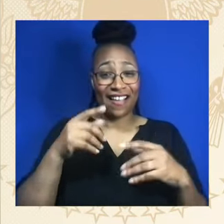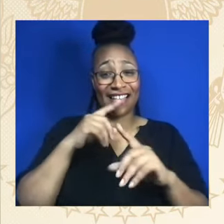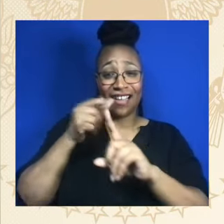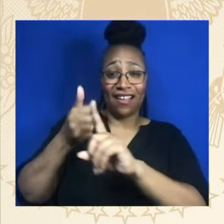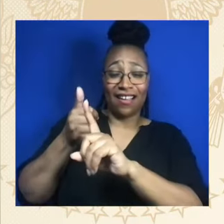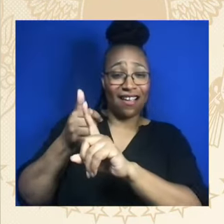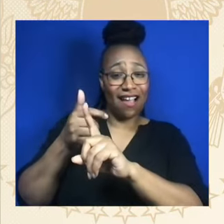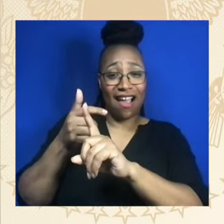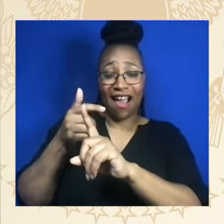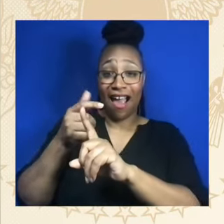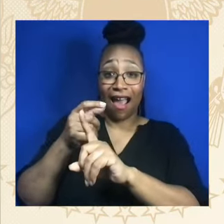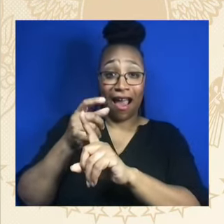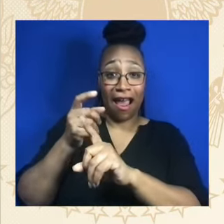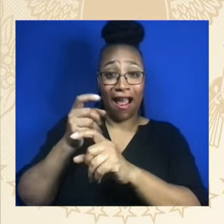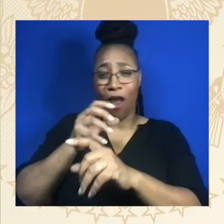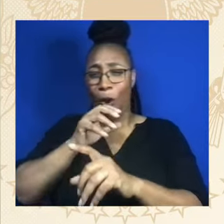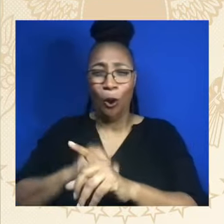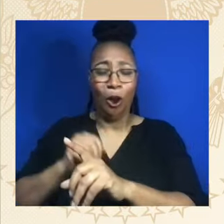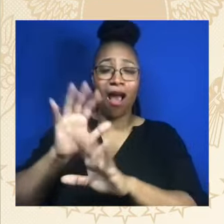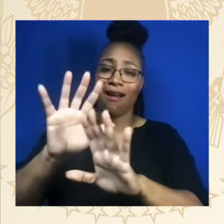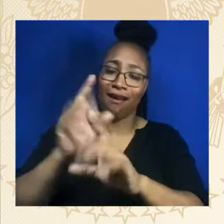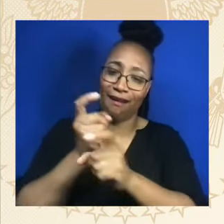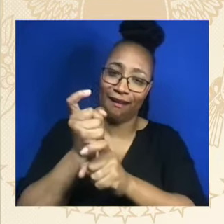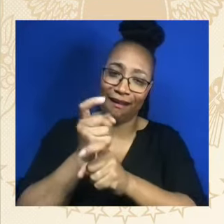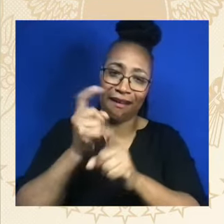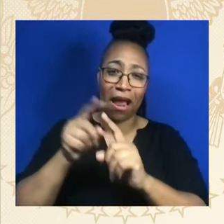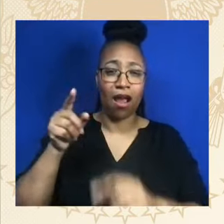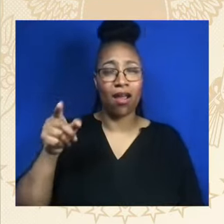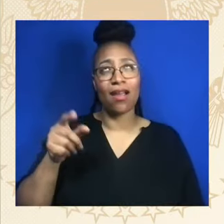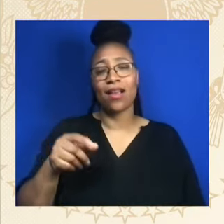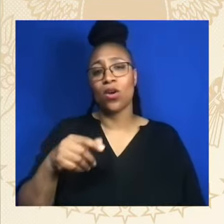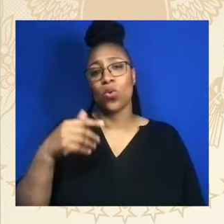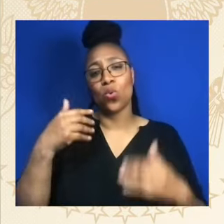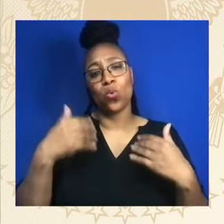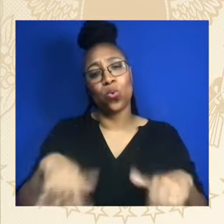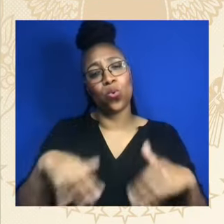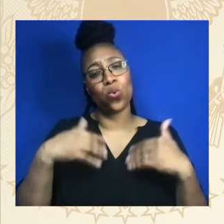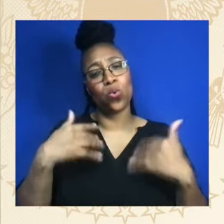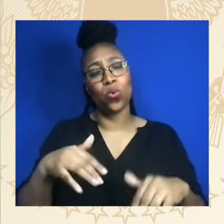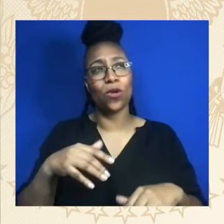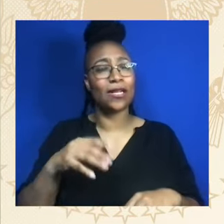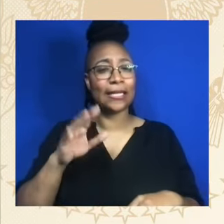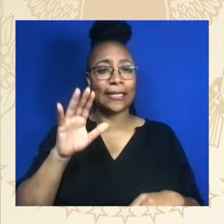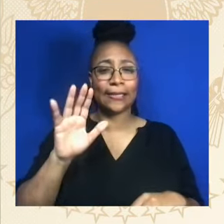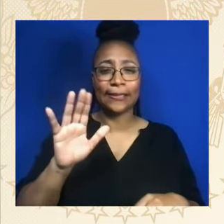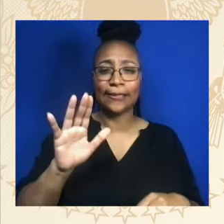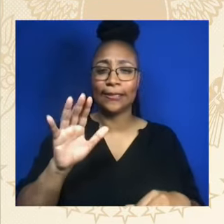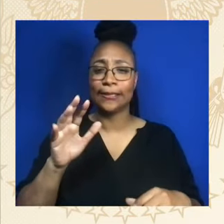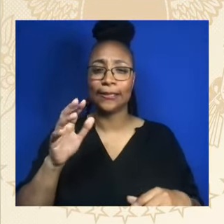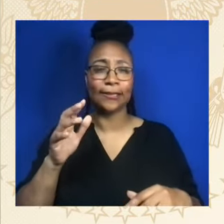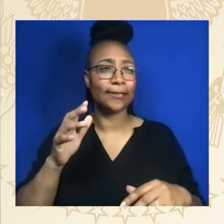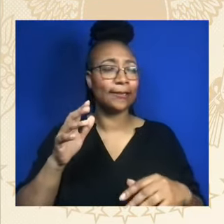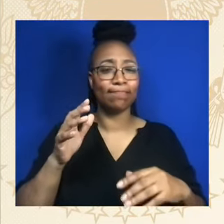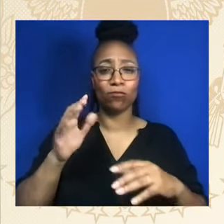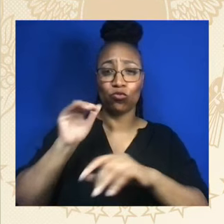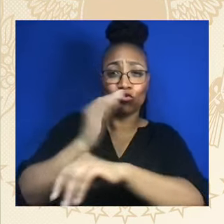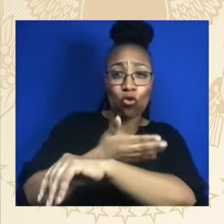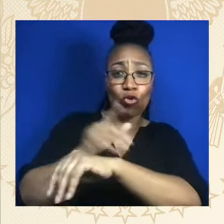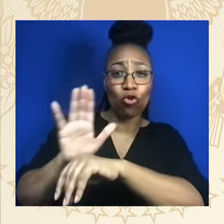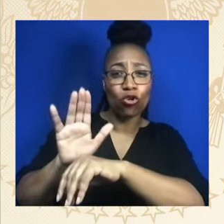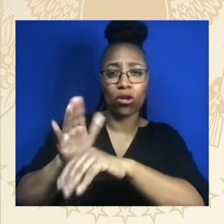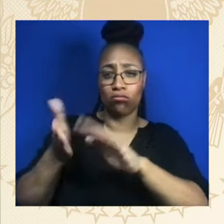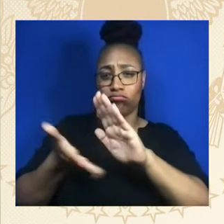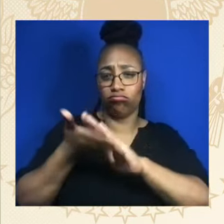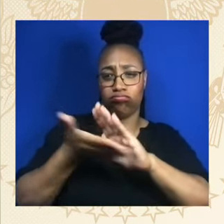His one daughter ran my office in Delaware for a long time, the reason I'm here. And his second daughter here